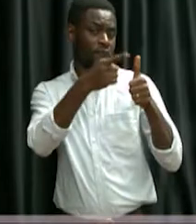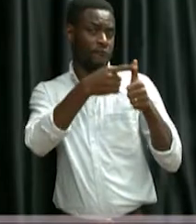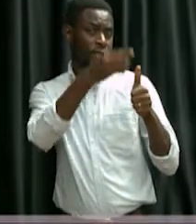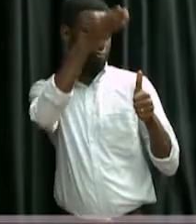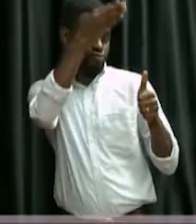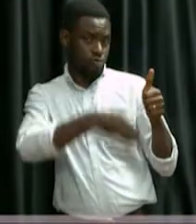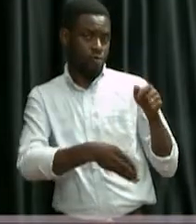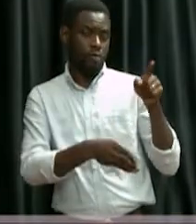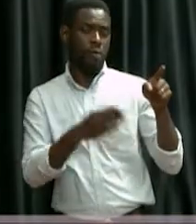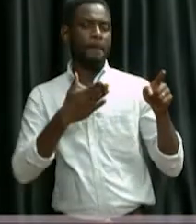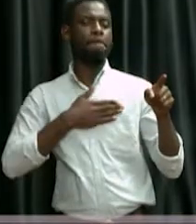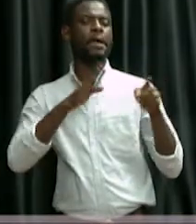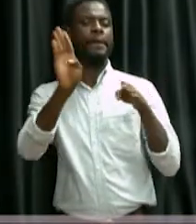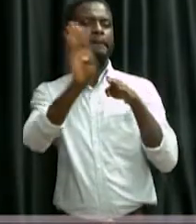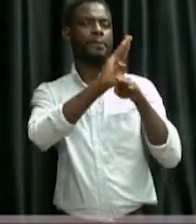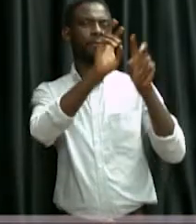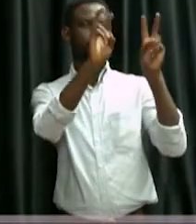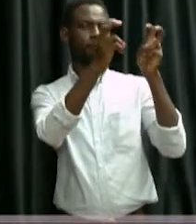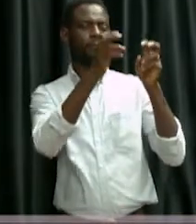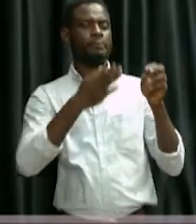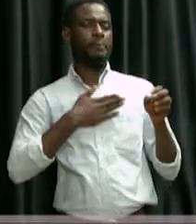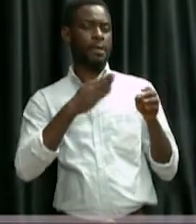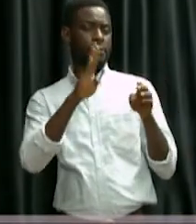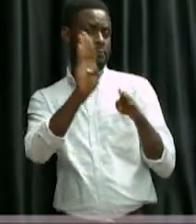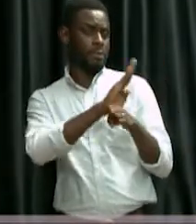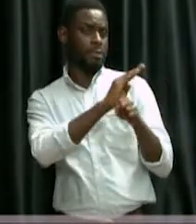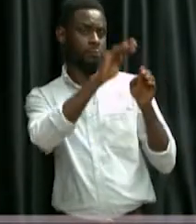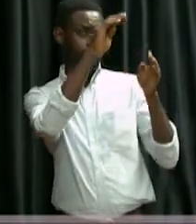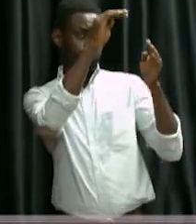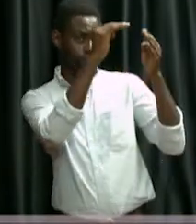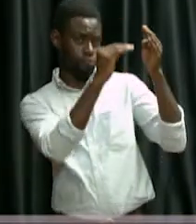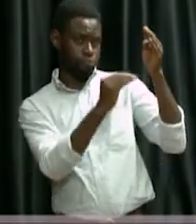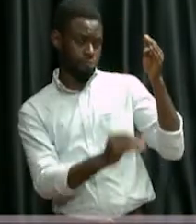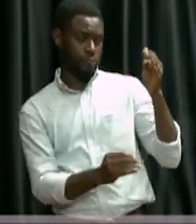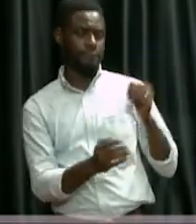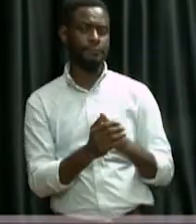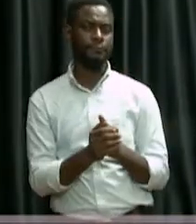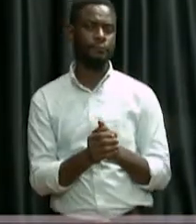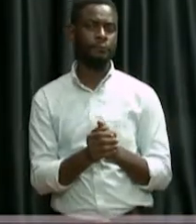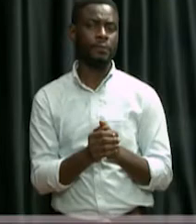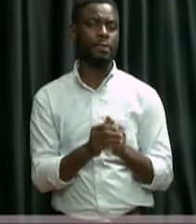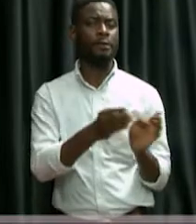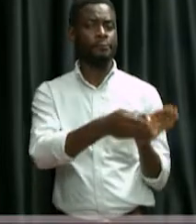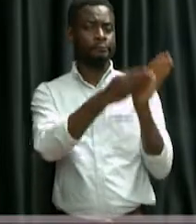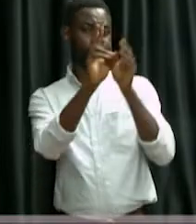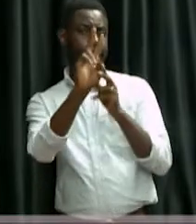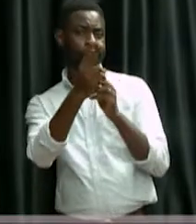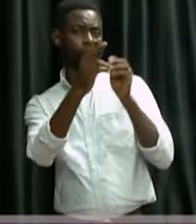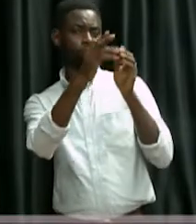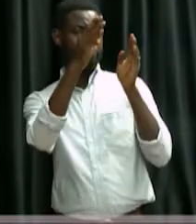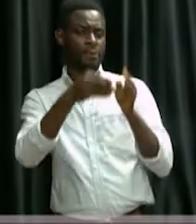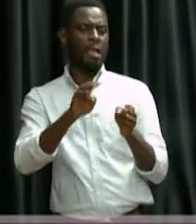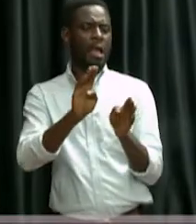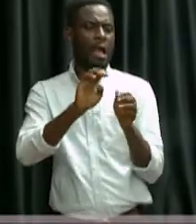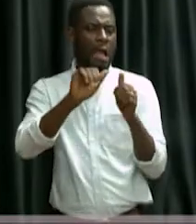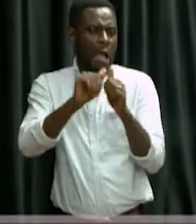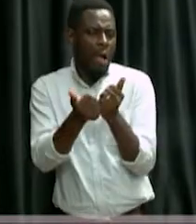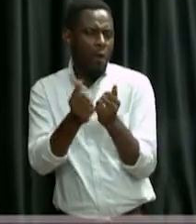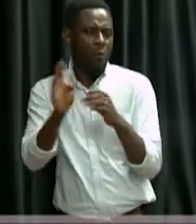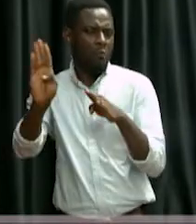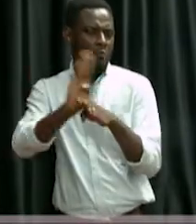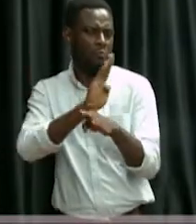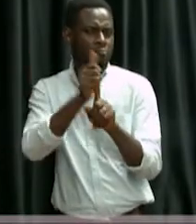column my business, then the second column, write down how you normally do your business. So,